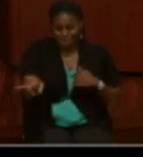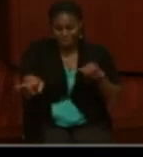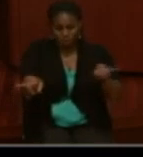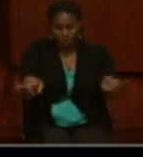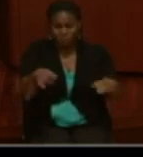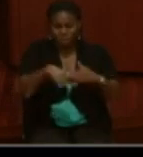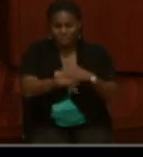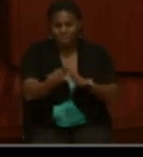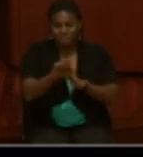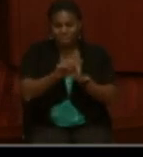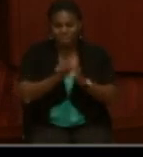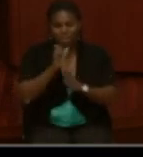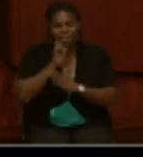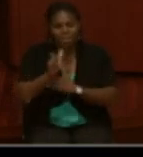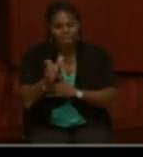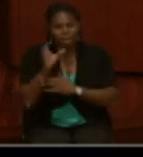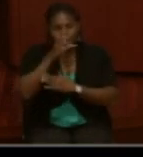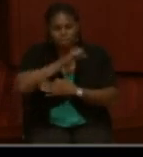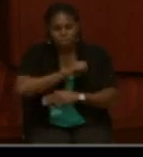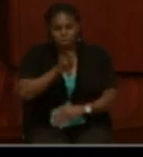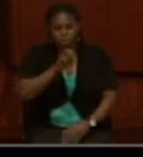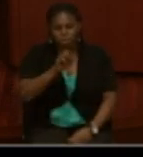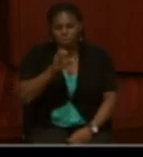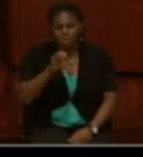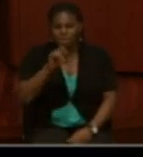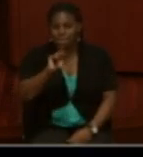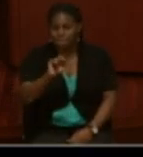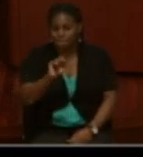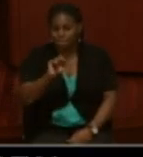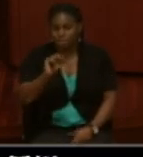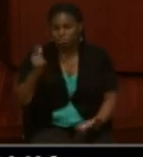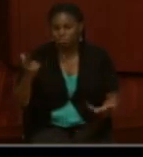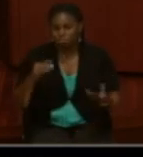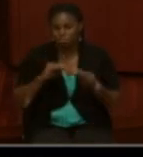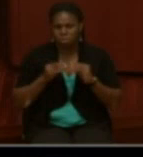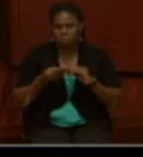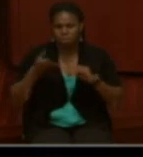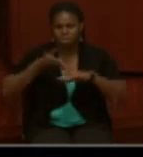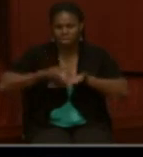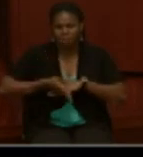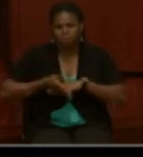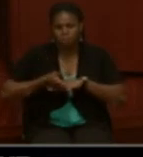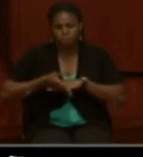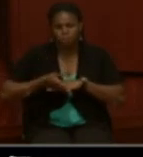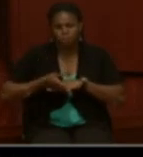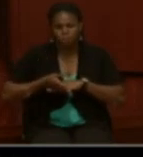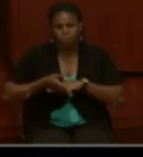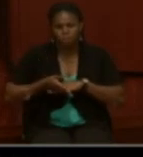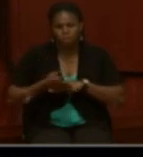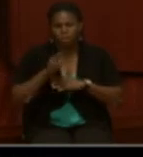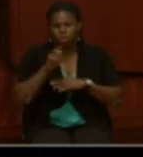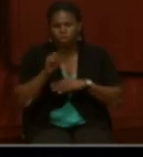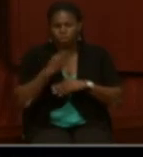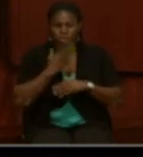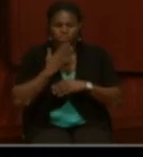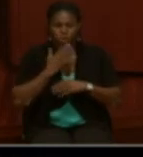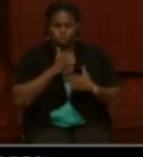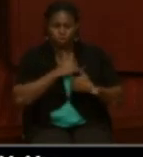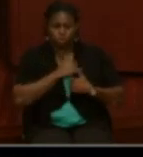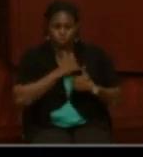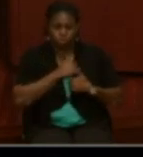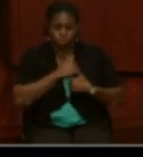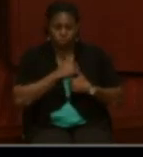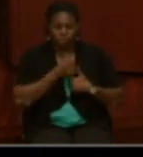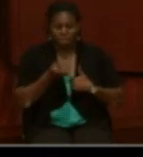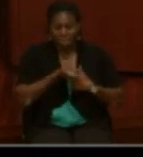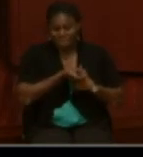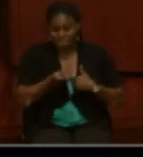and did not assume USCT regimental numbers following the formation of the U.S. colored troops. However,